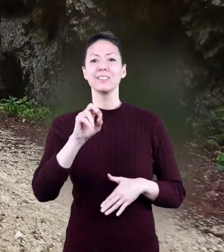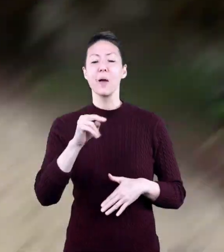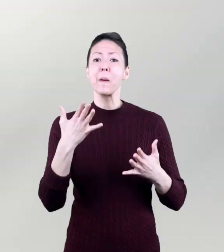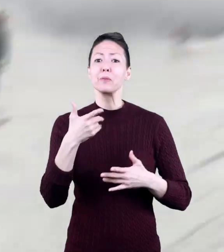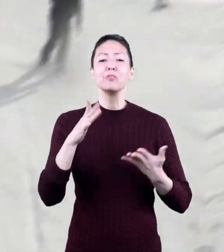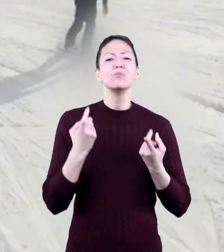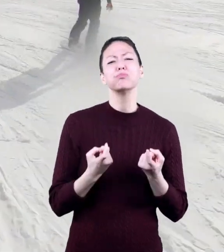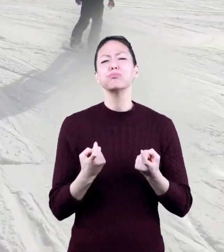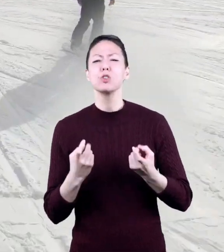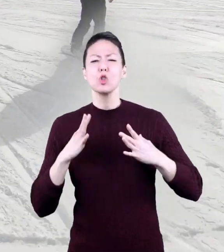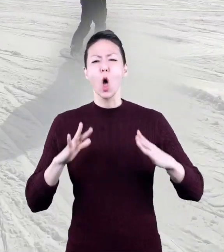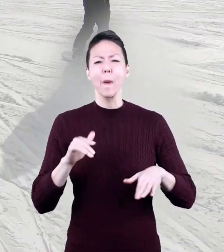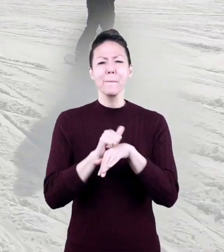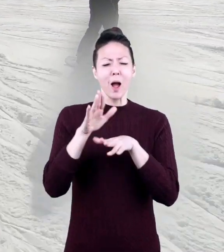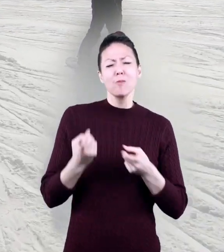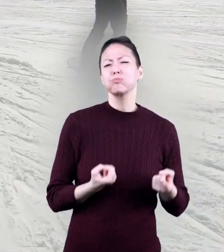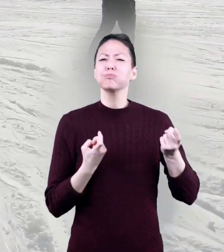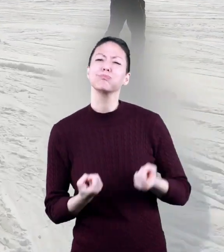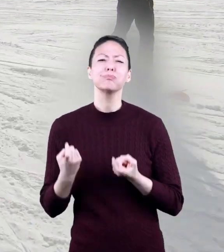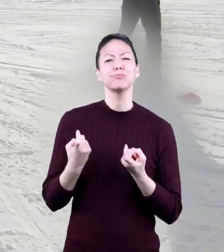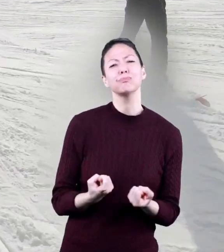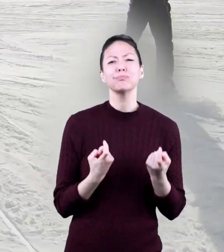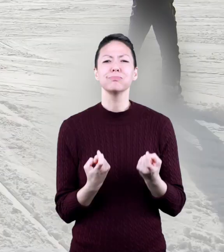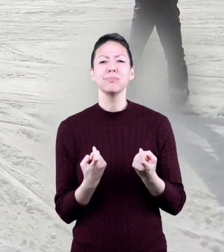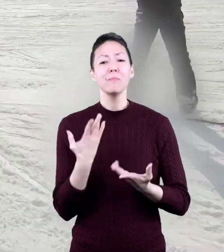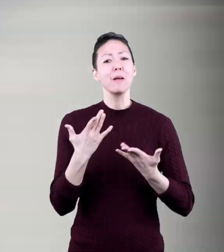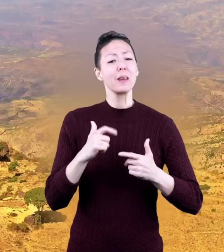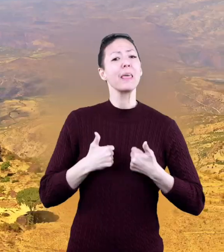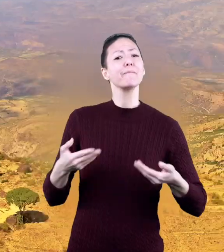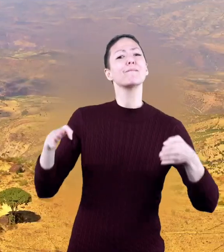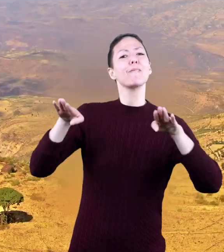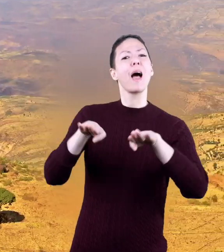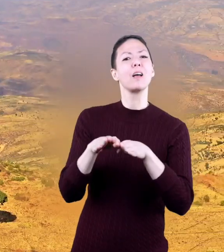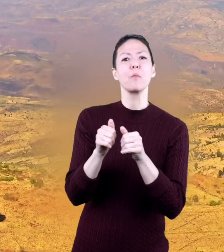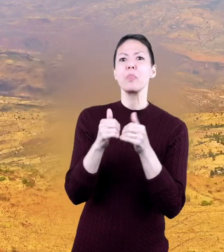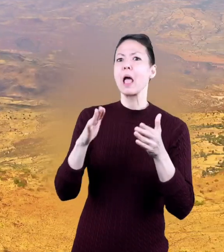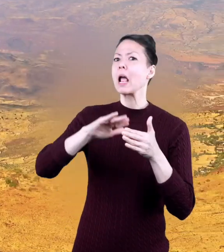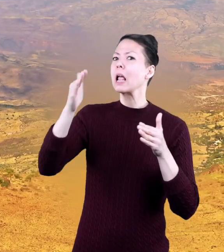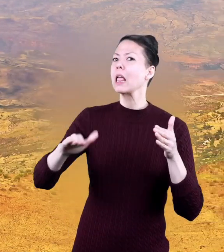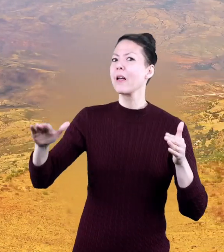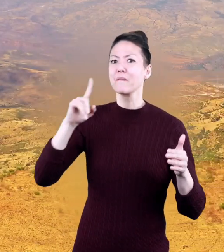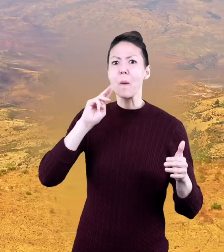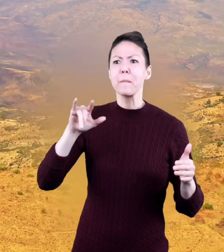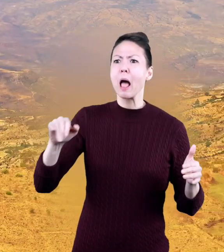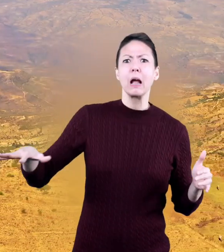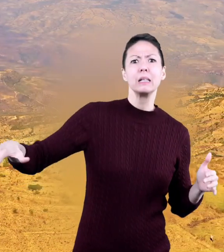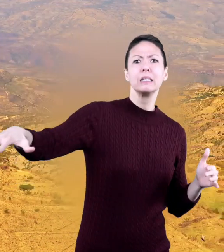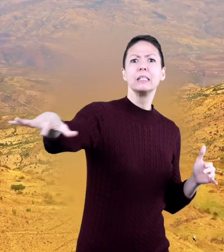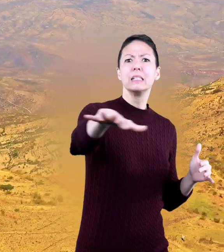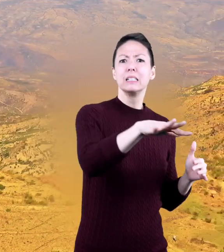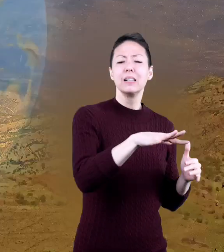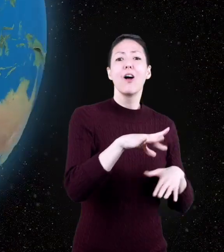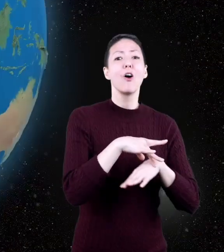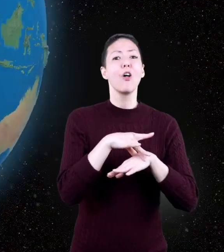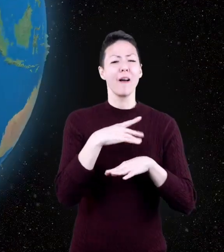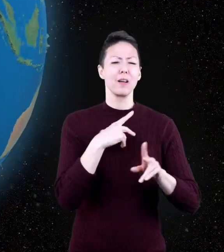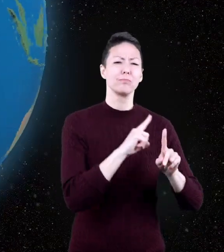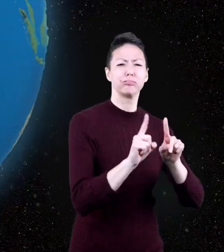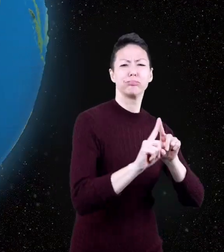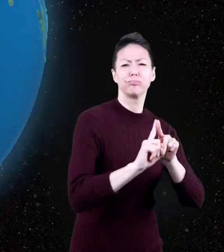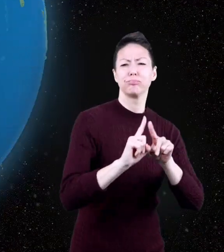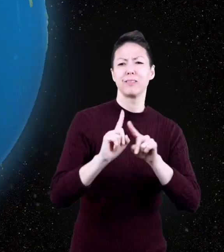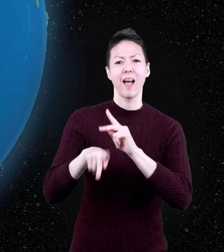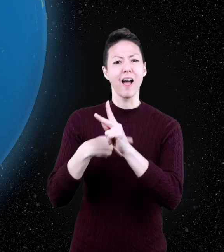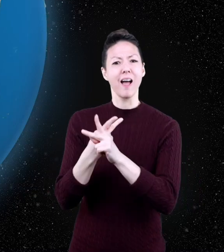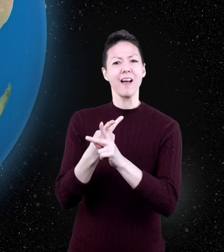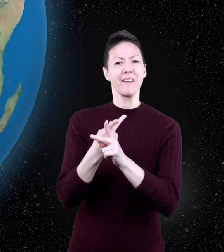Or maybe you've skied down a snowy mountain? You may live in a valley without a hill for miles. Earth has